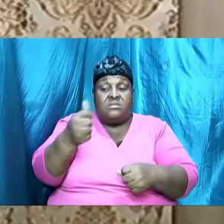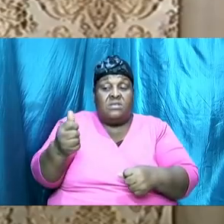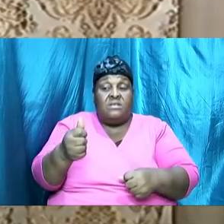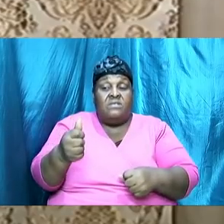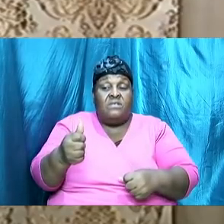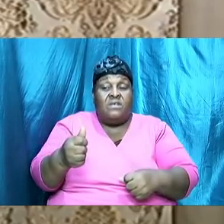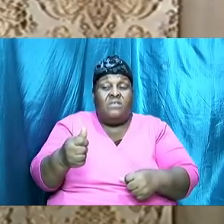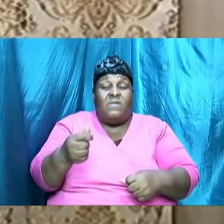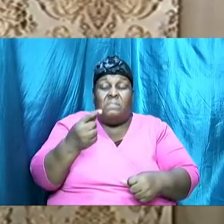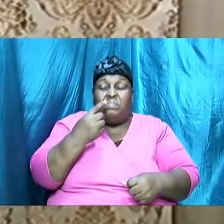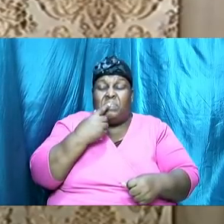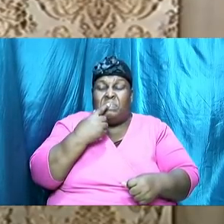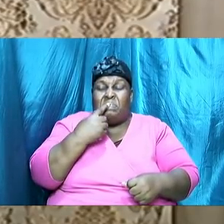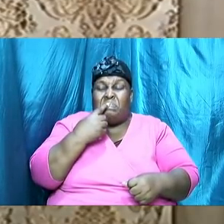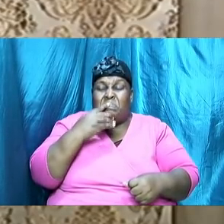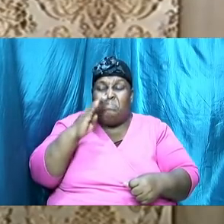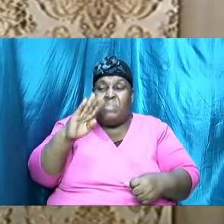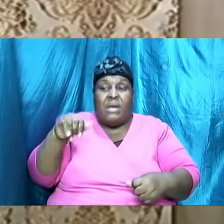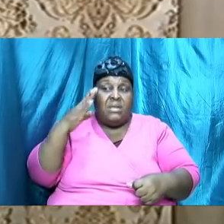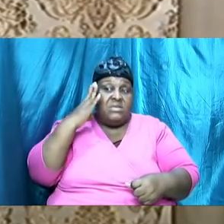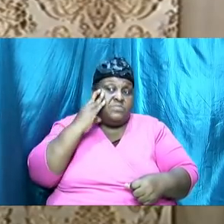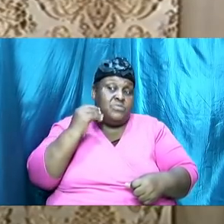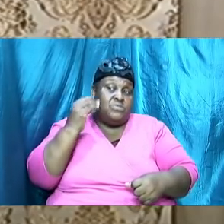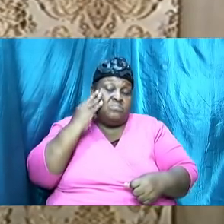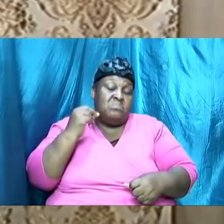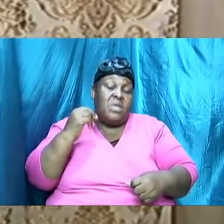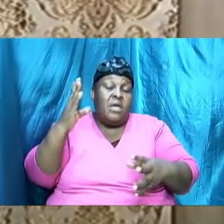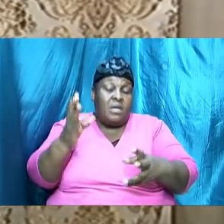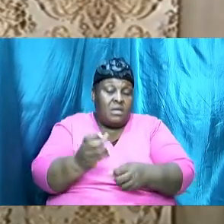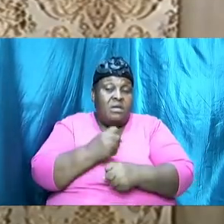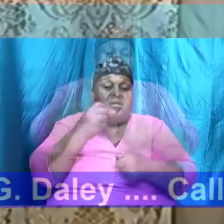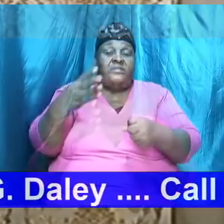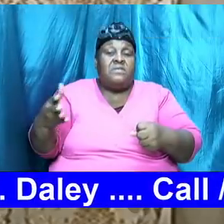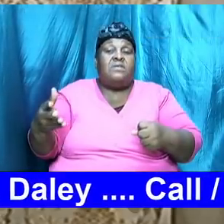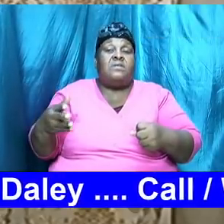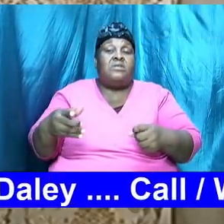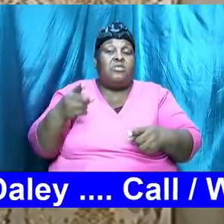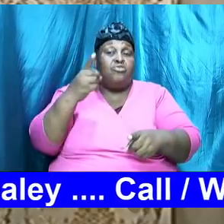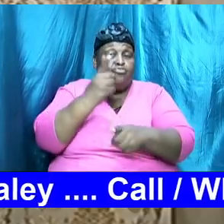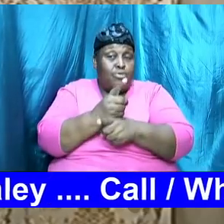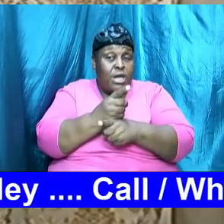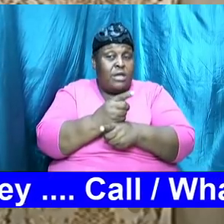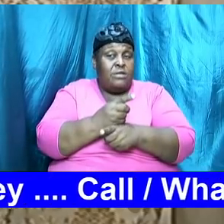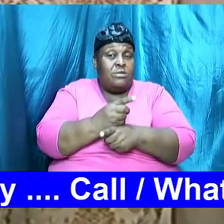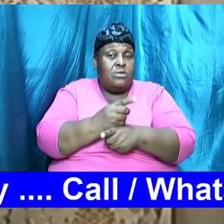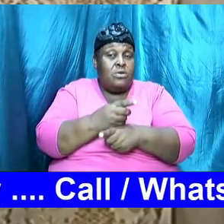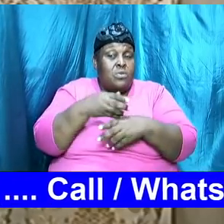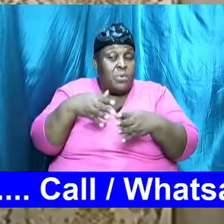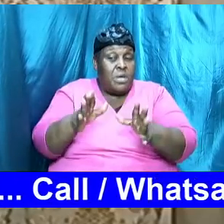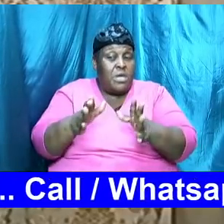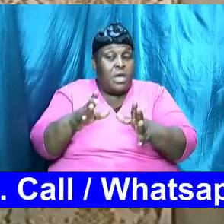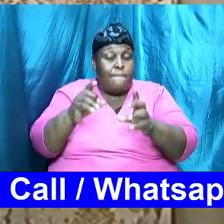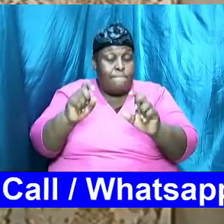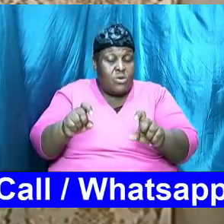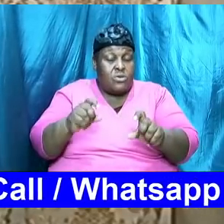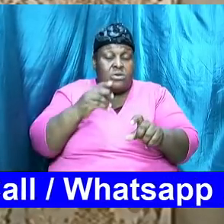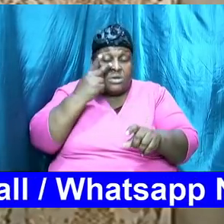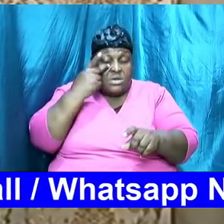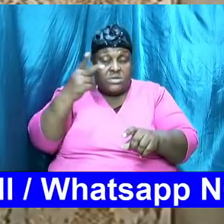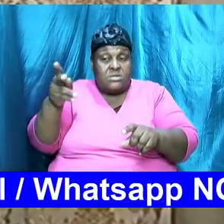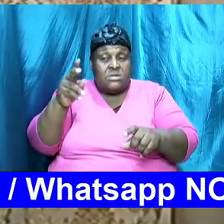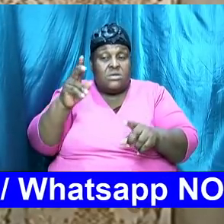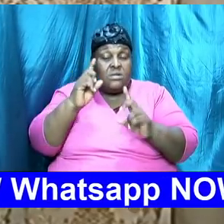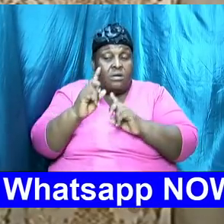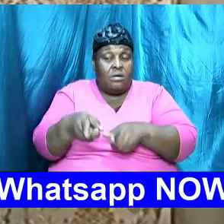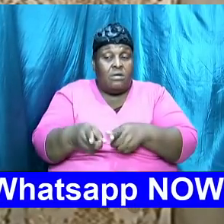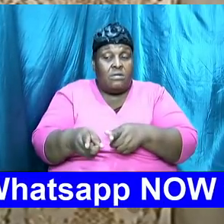we must get the thing in proper sequence and we must see the order so adam